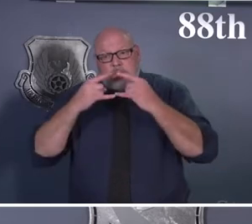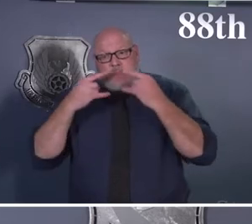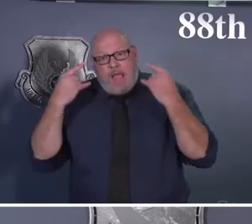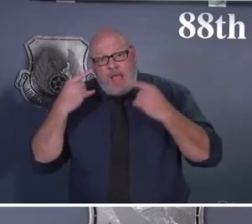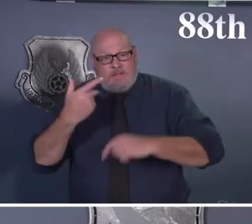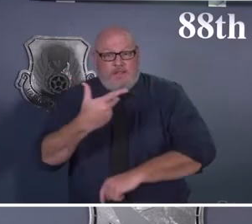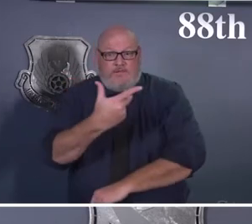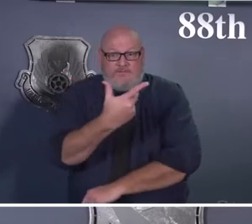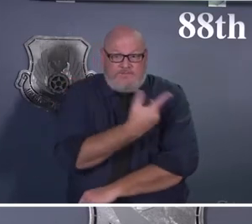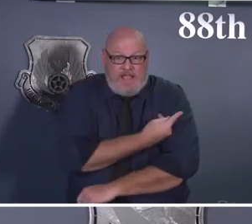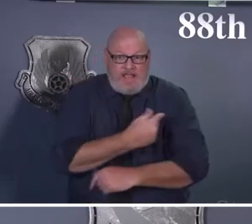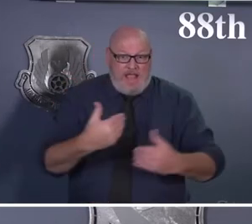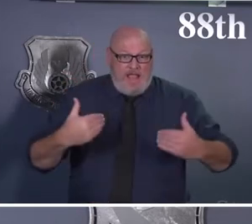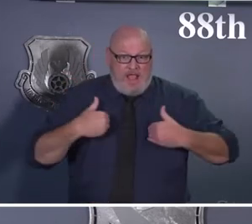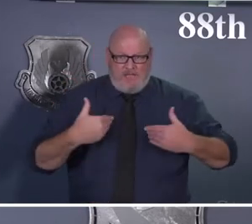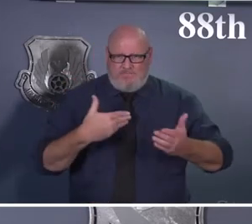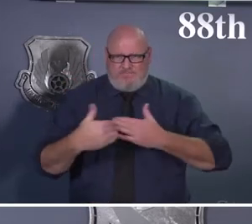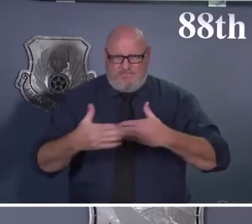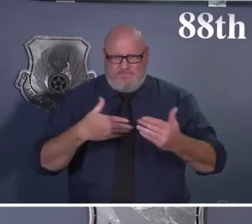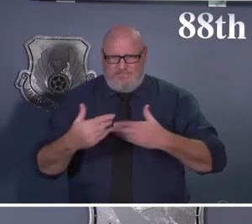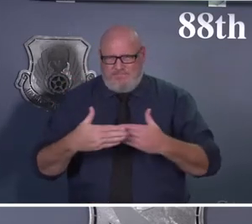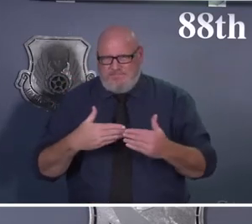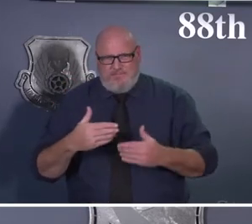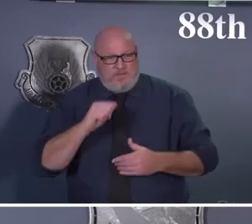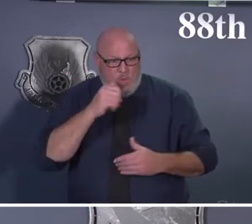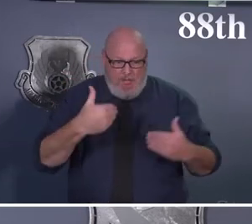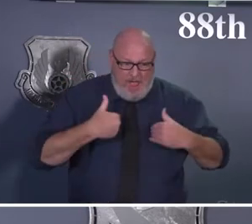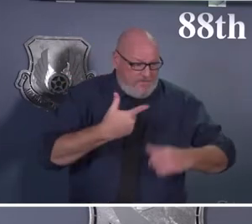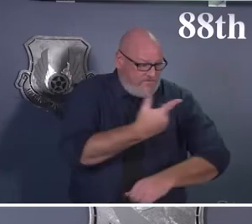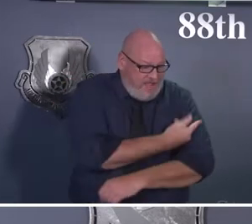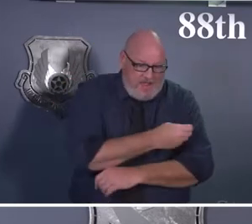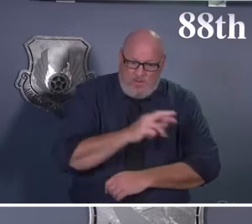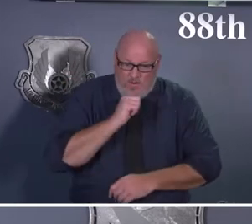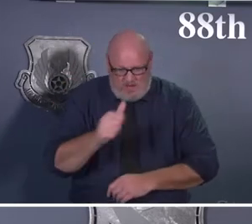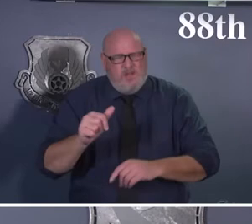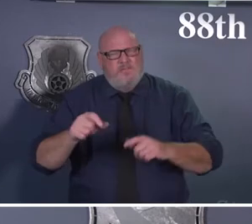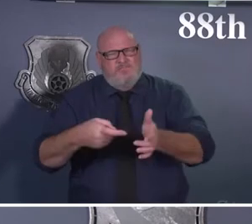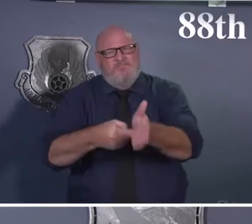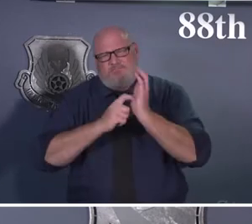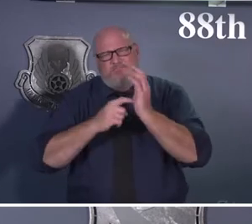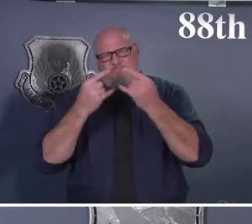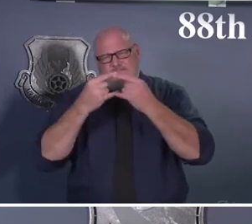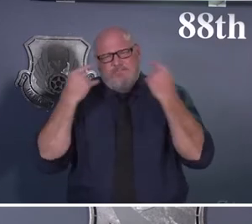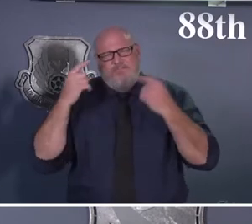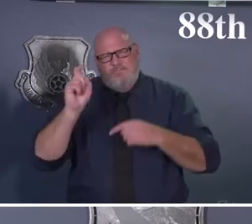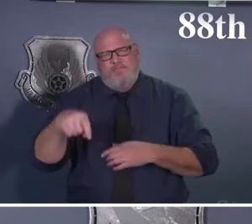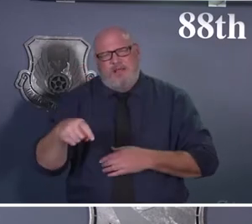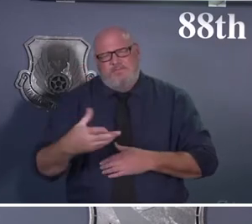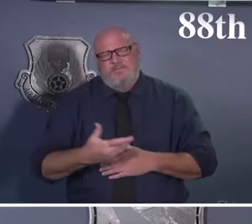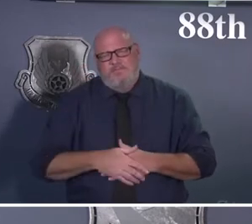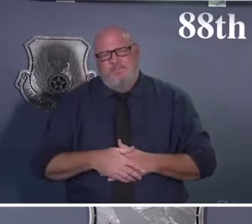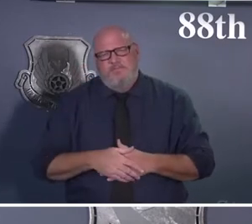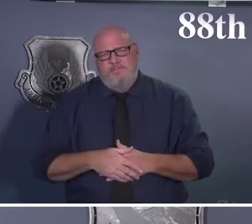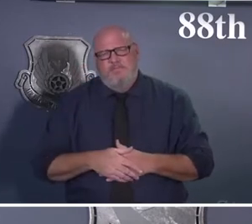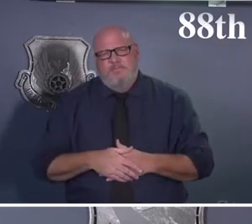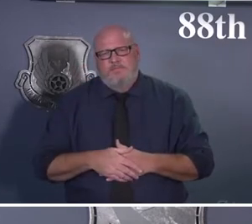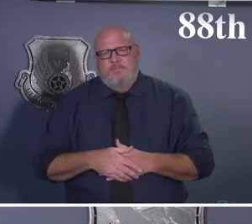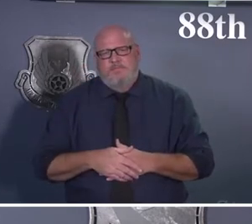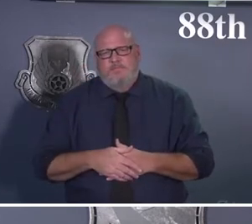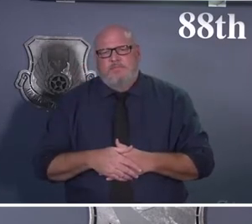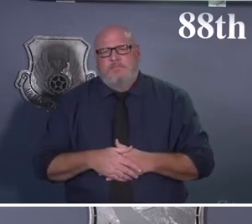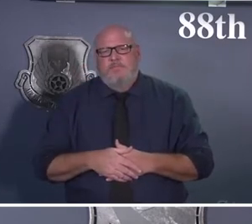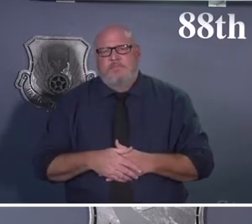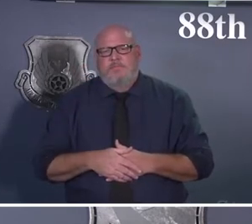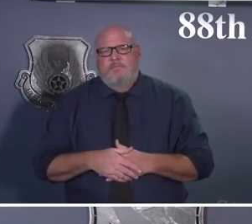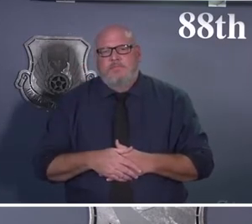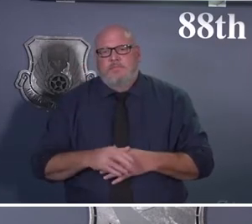unvaccinated personnel during the pandemic and the public health emergency that we're currently experiencing. So until we reach health pecan